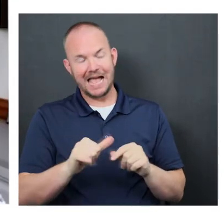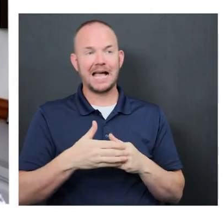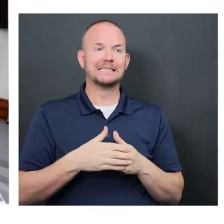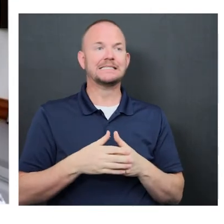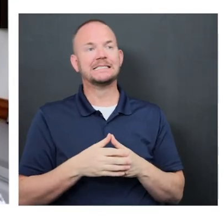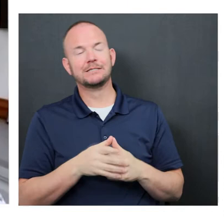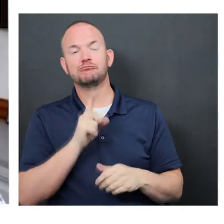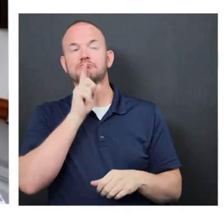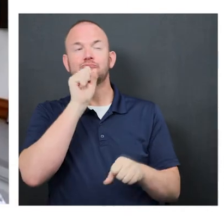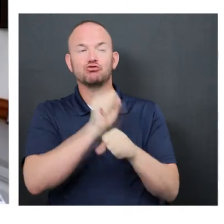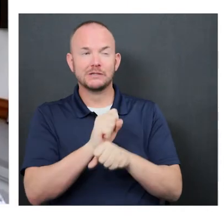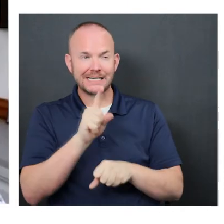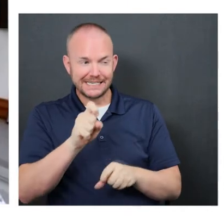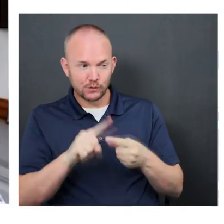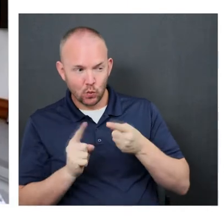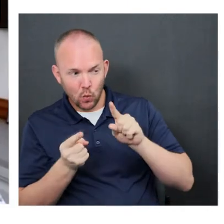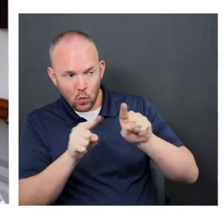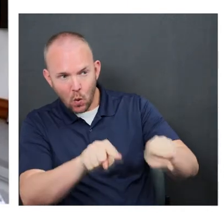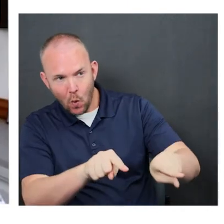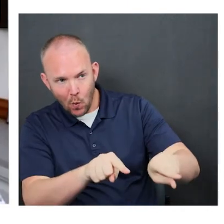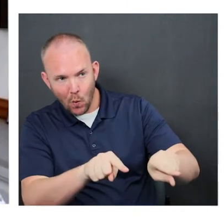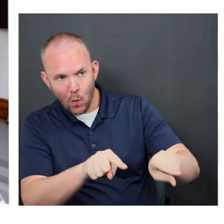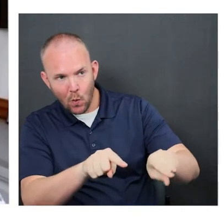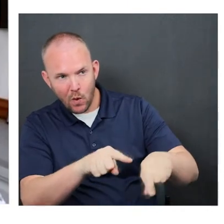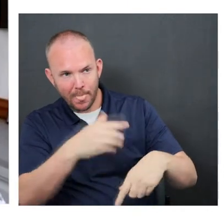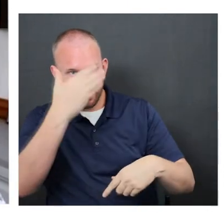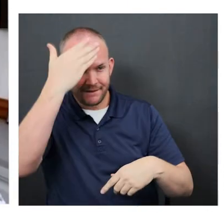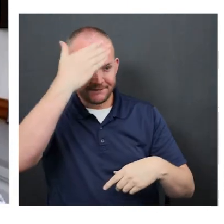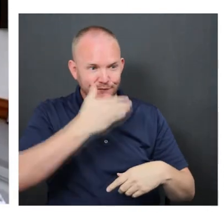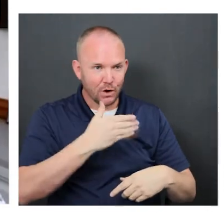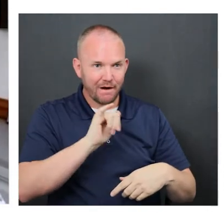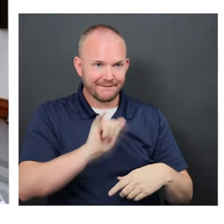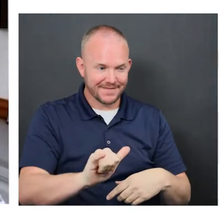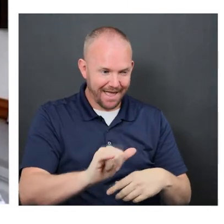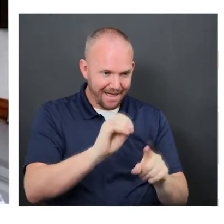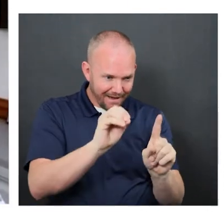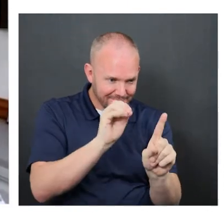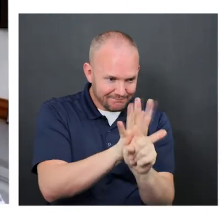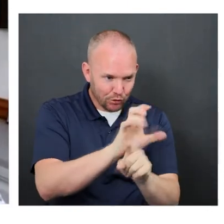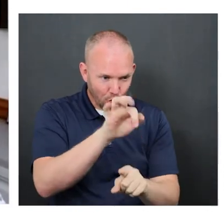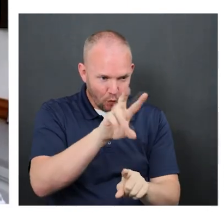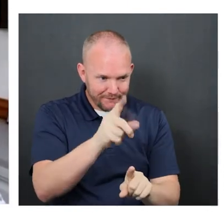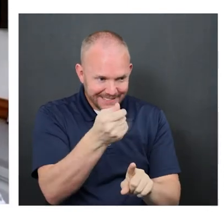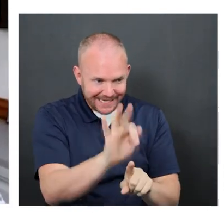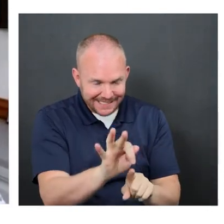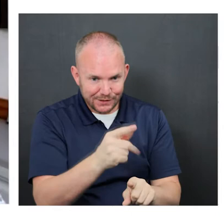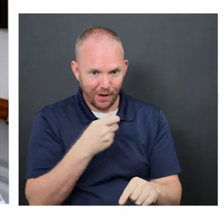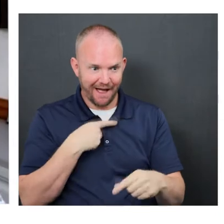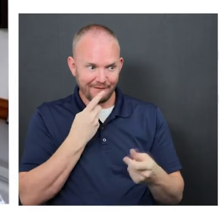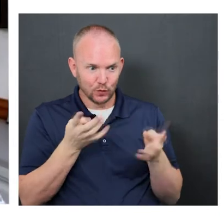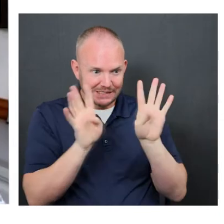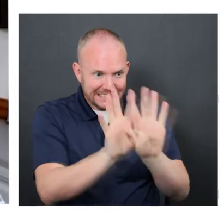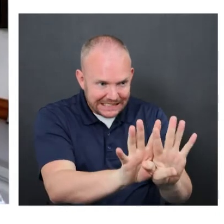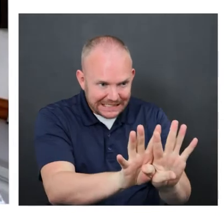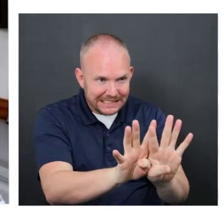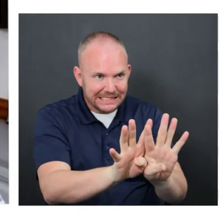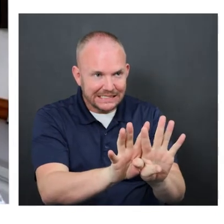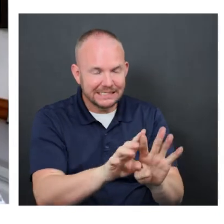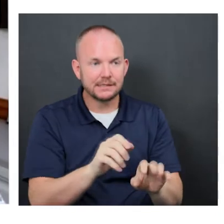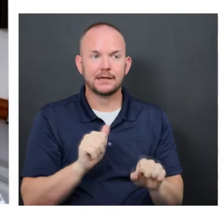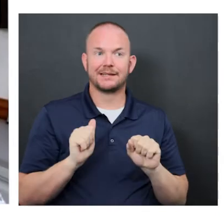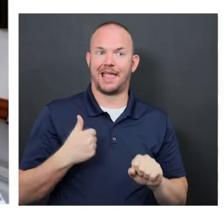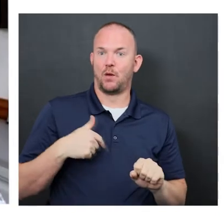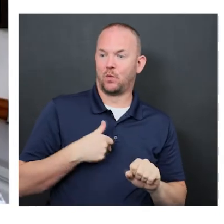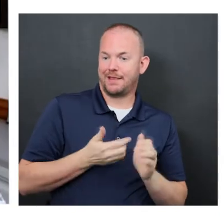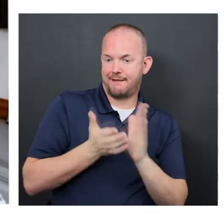well, do we really have to be at the forefront of this? And the way I was thinking, I was thinking, well, how can